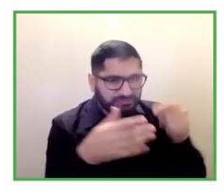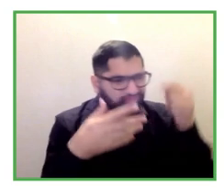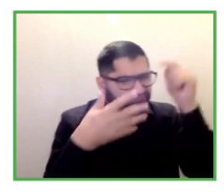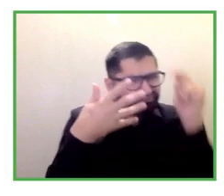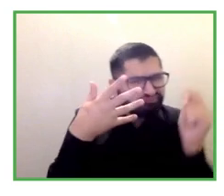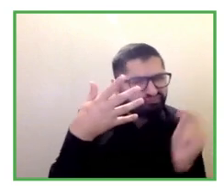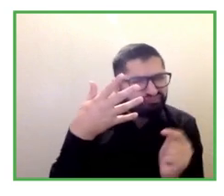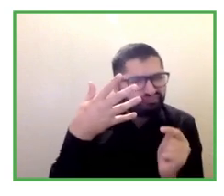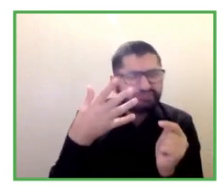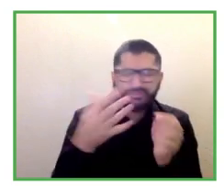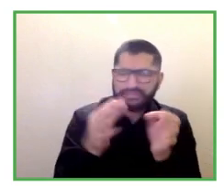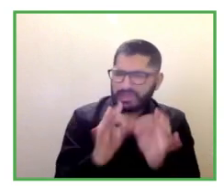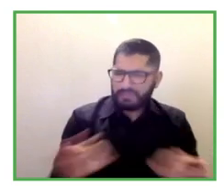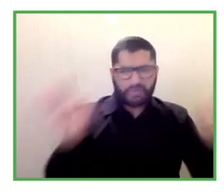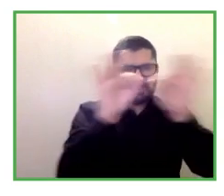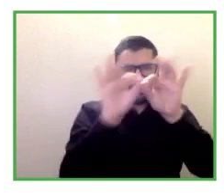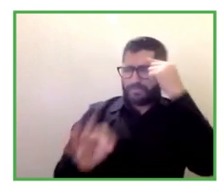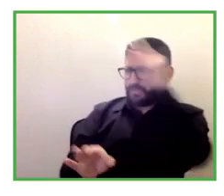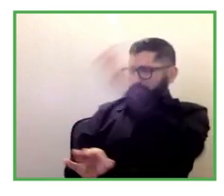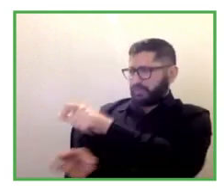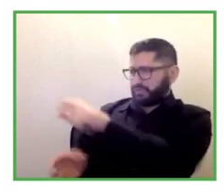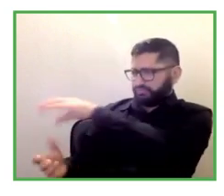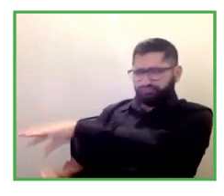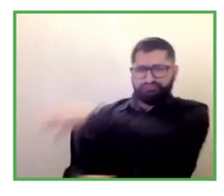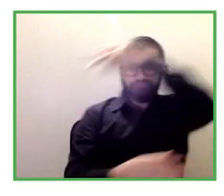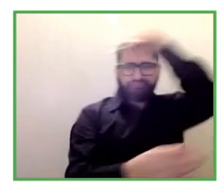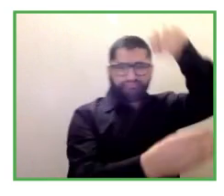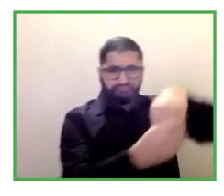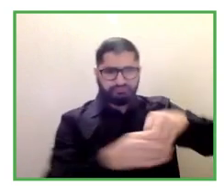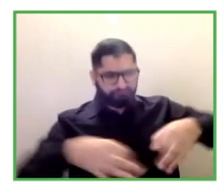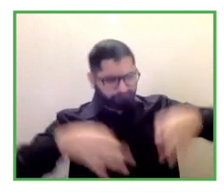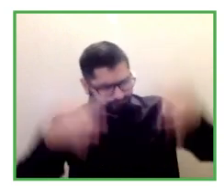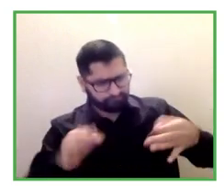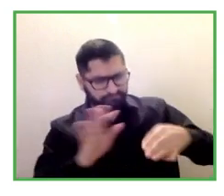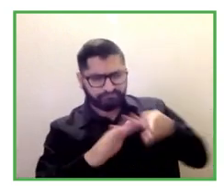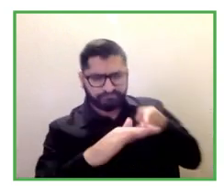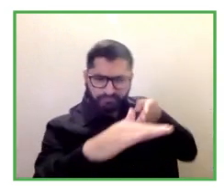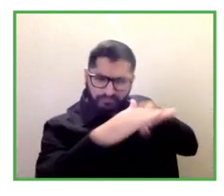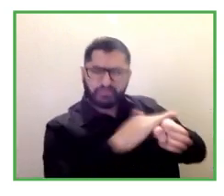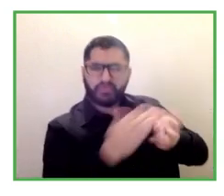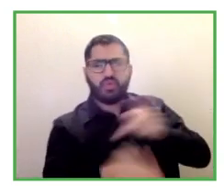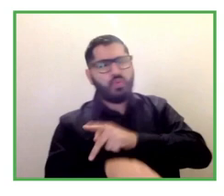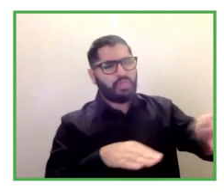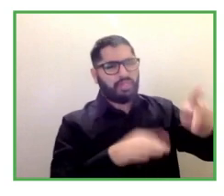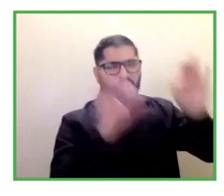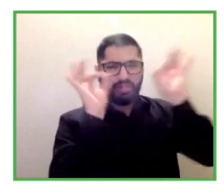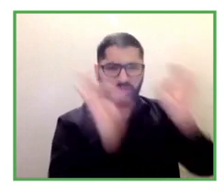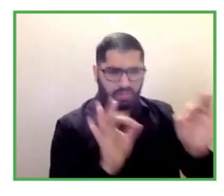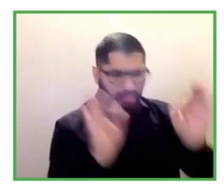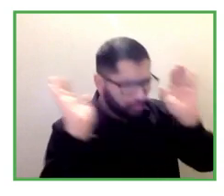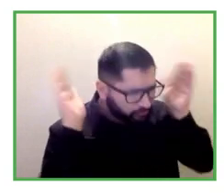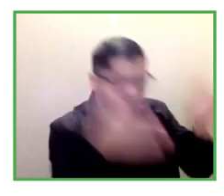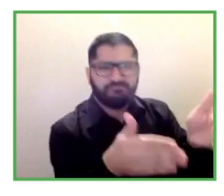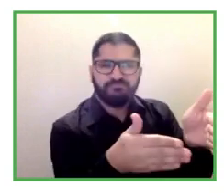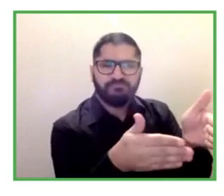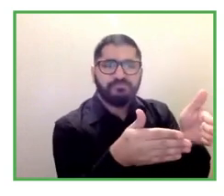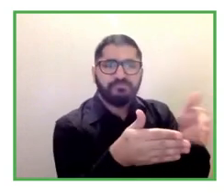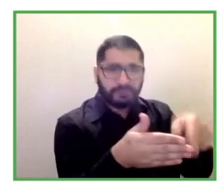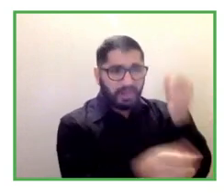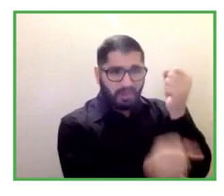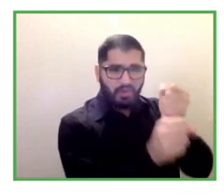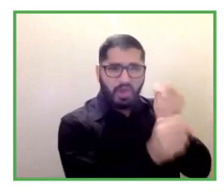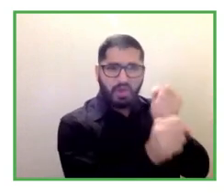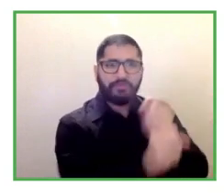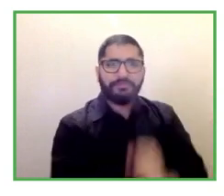um or understanding what someone's diagnosis is actually isn't going to help them be a better manager for that particular individual